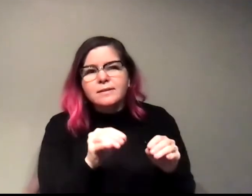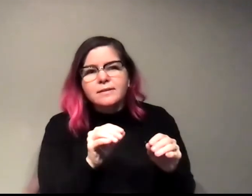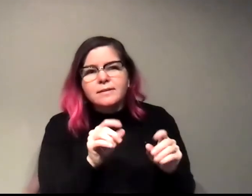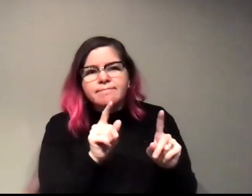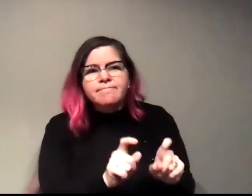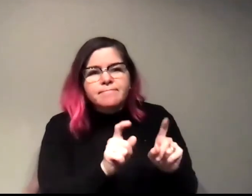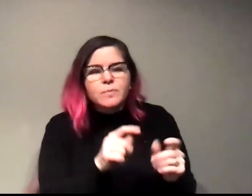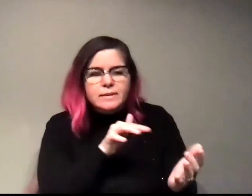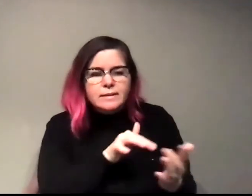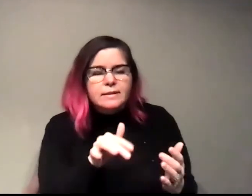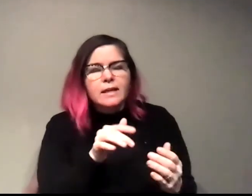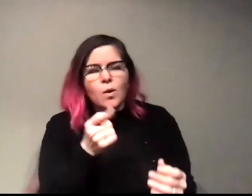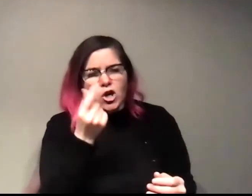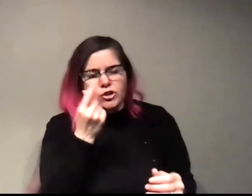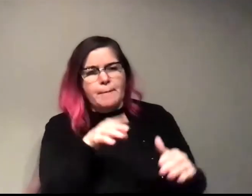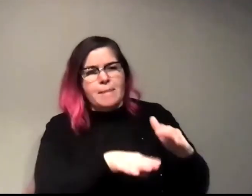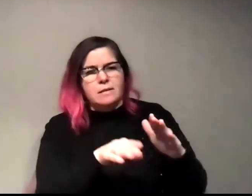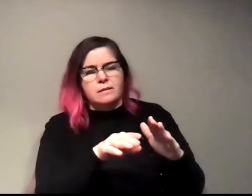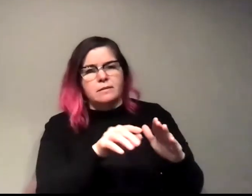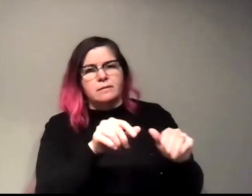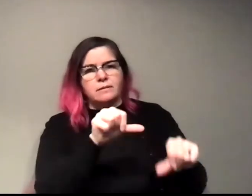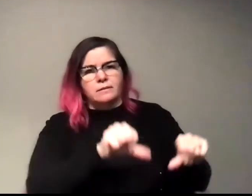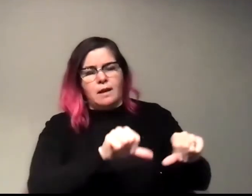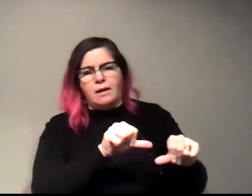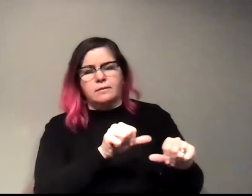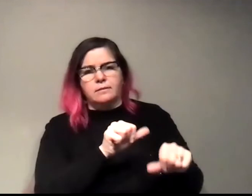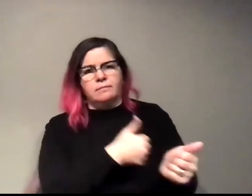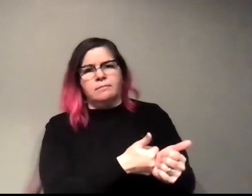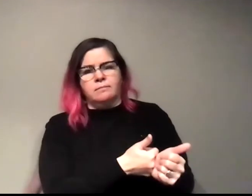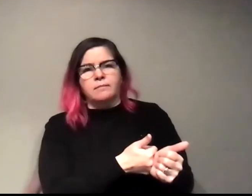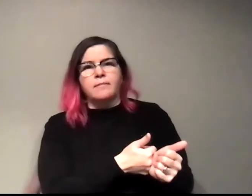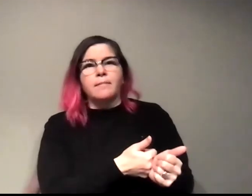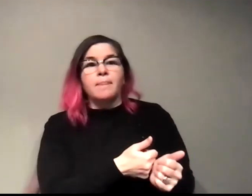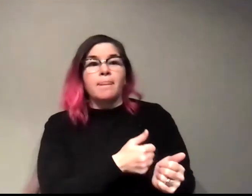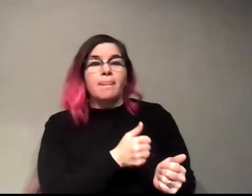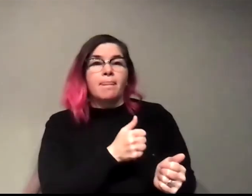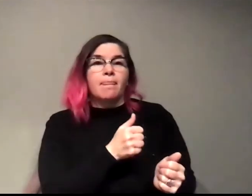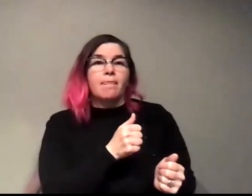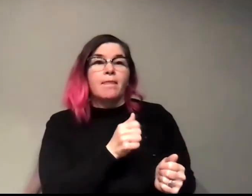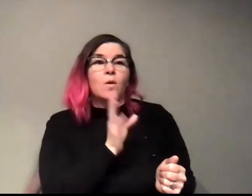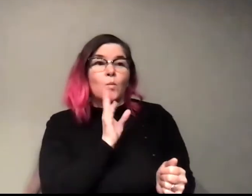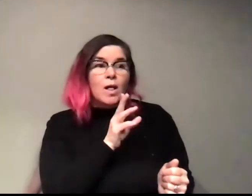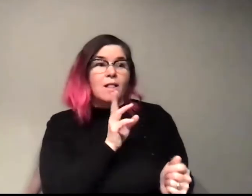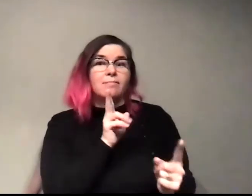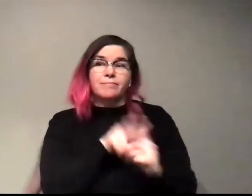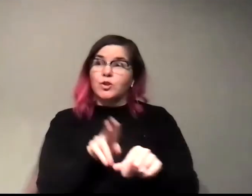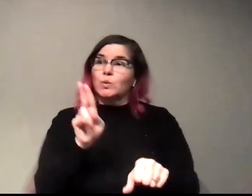really study to get the basic science. But, like, they're not necessarily viable as, like,